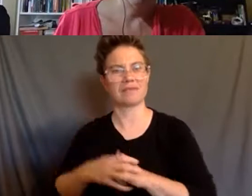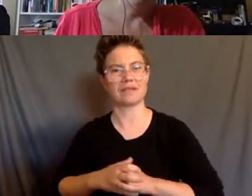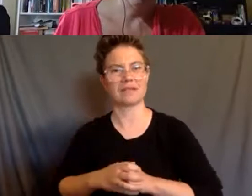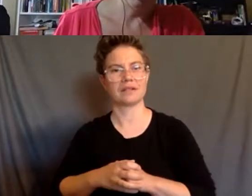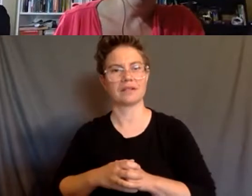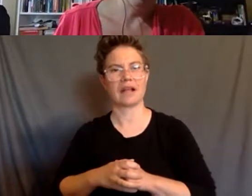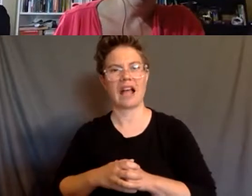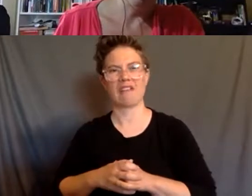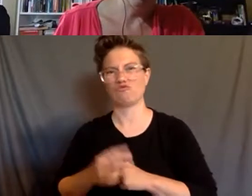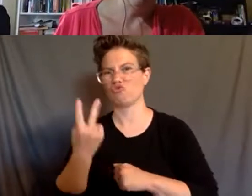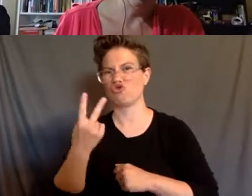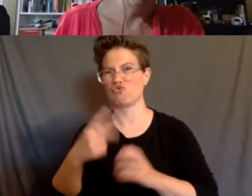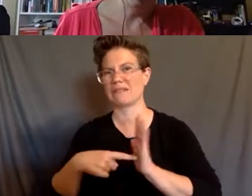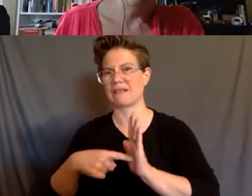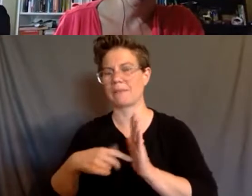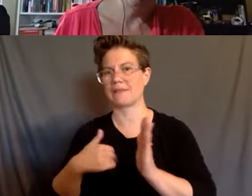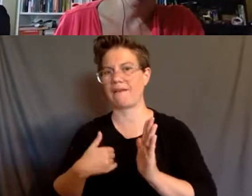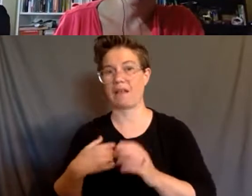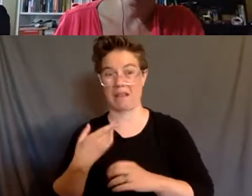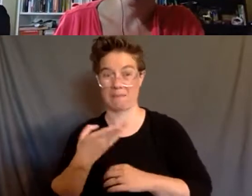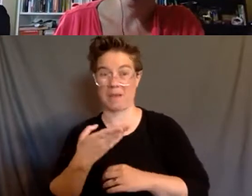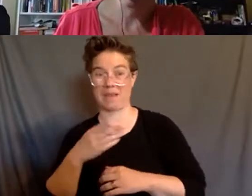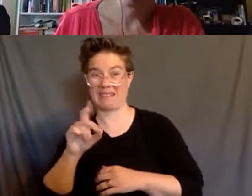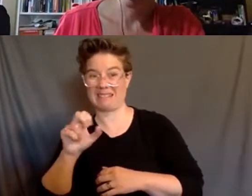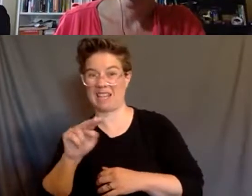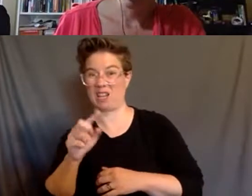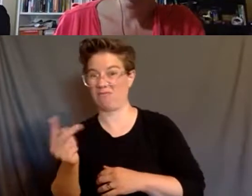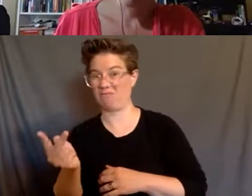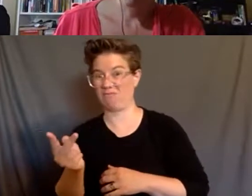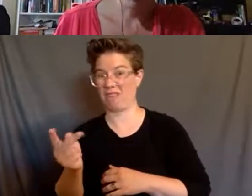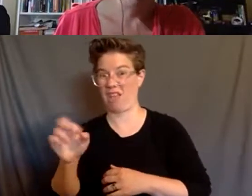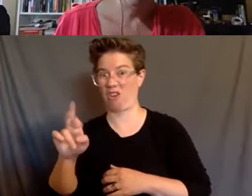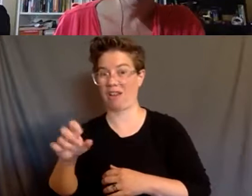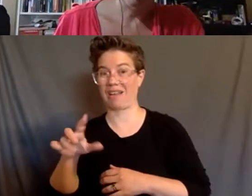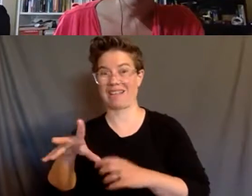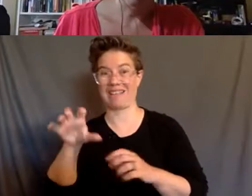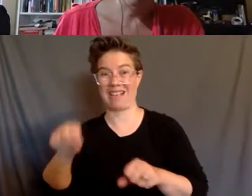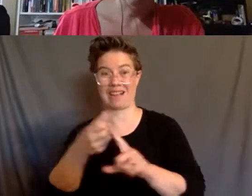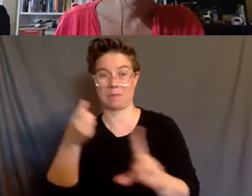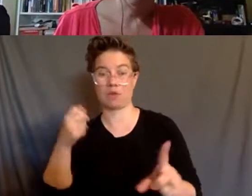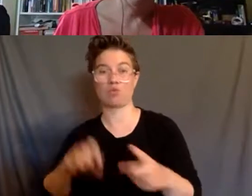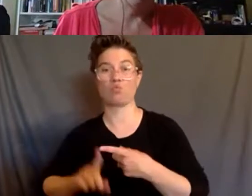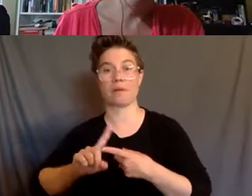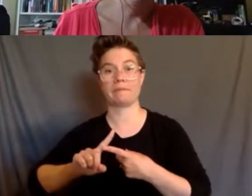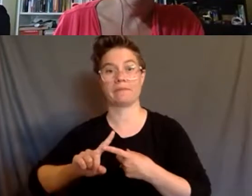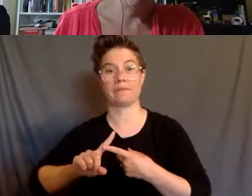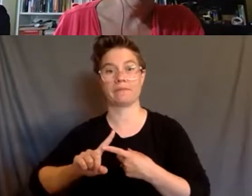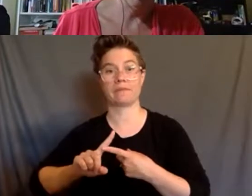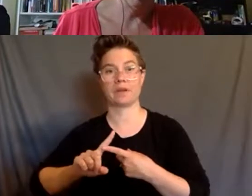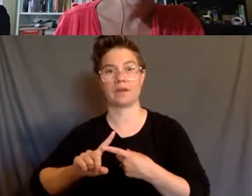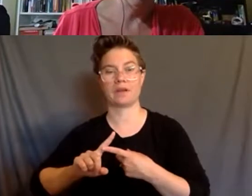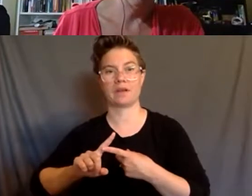two brief examples and maybe you can expand on that, Dean or Erica. Um, one is just the notion of prefigurative